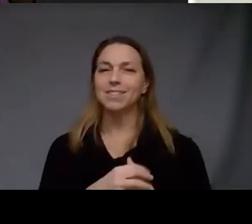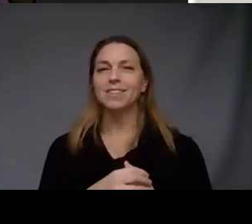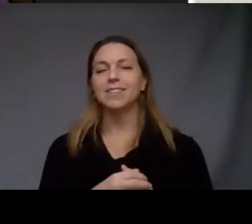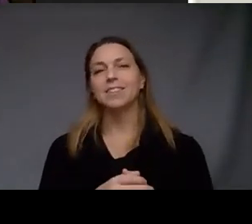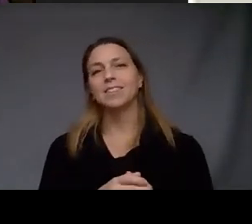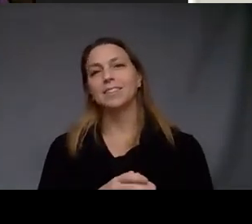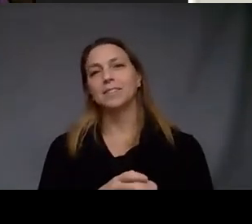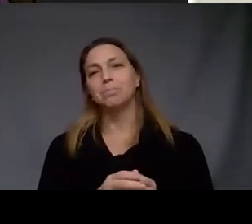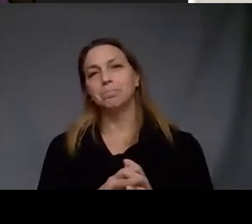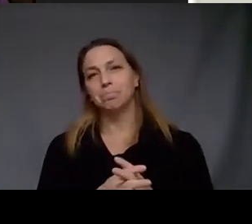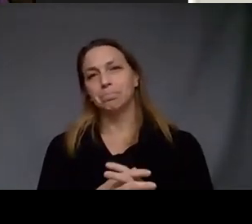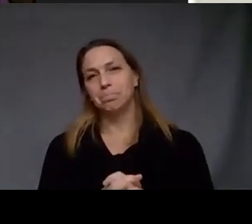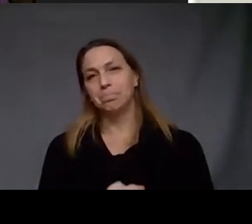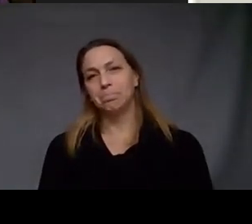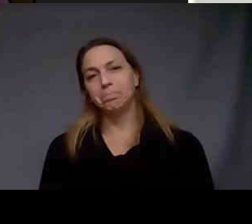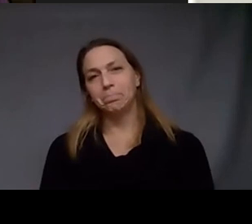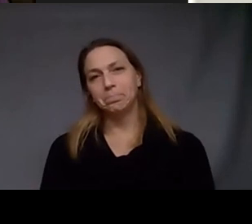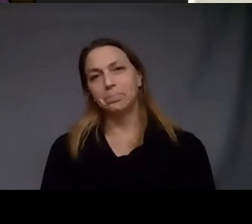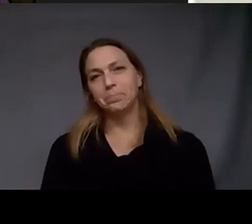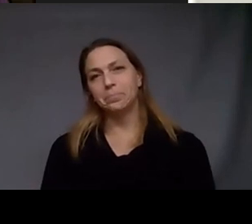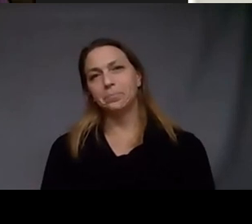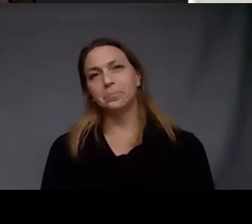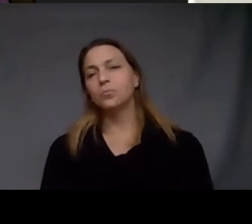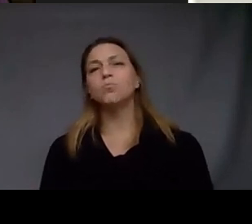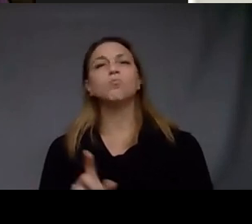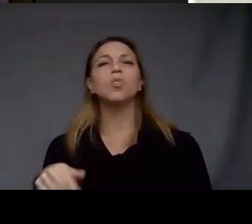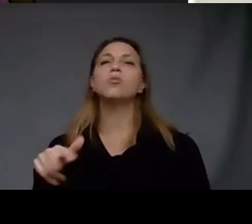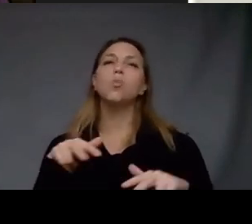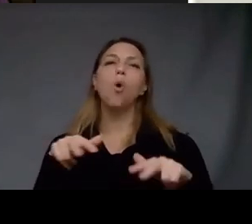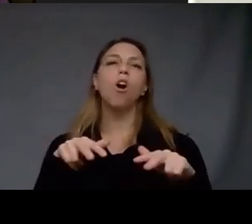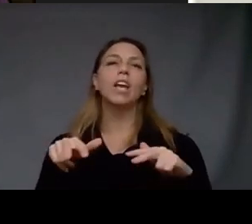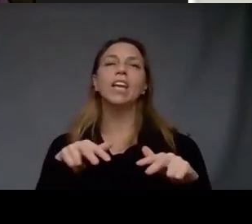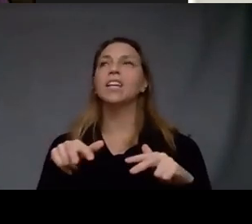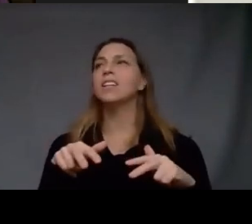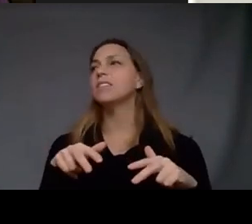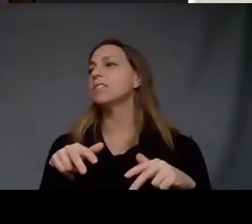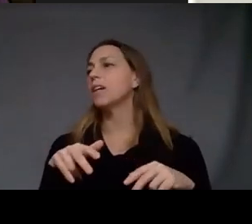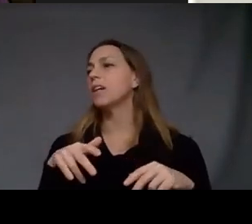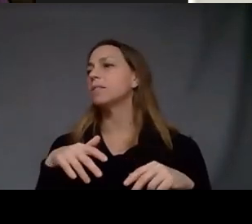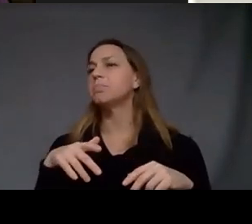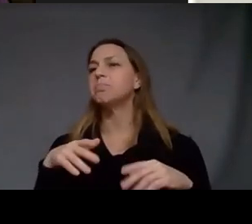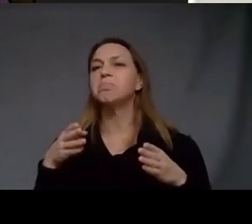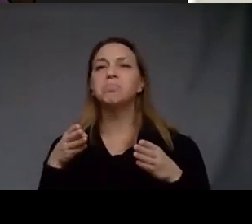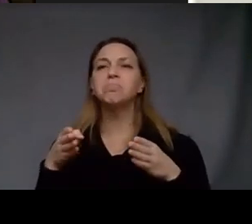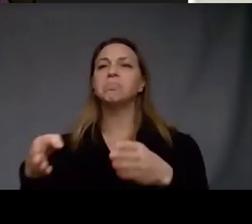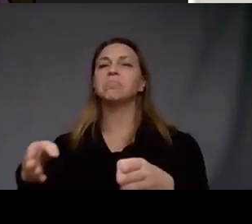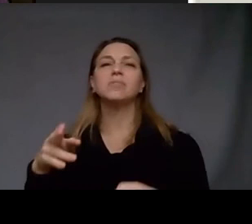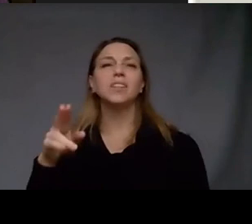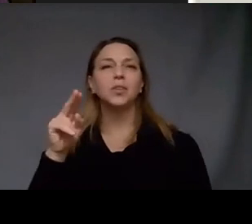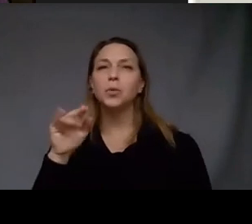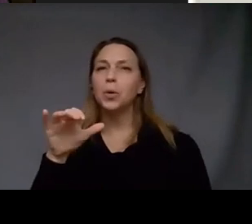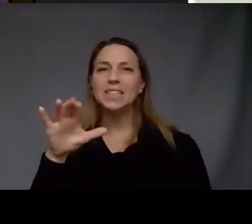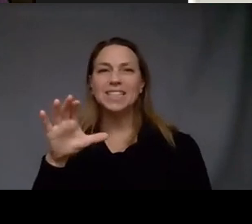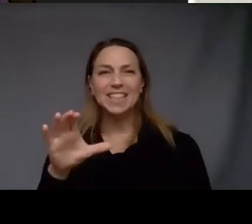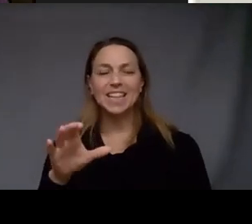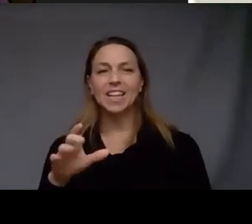for me in my life even walking down the avenue in New York City all I